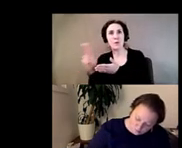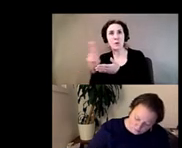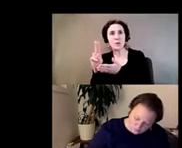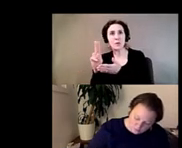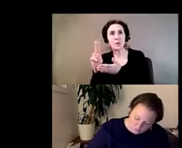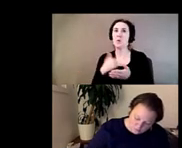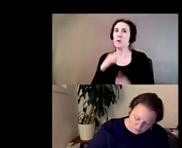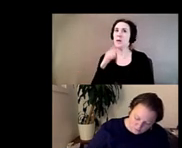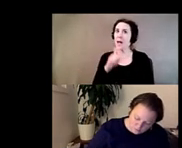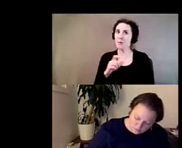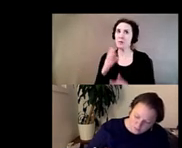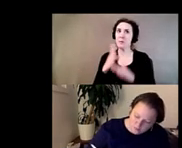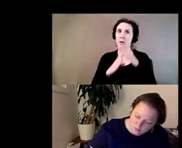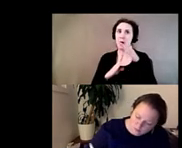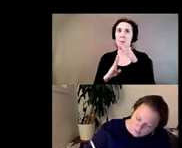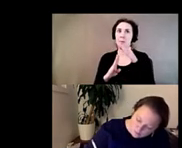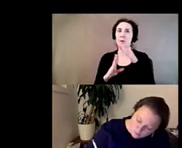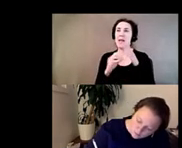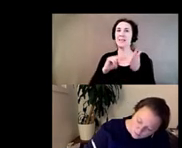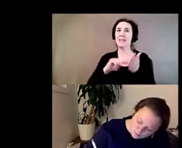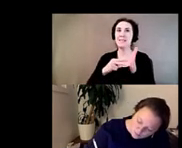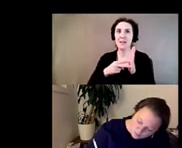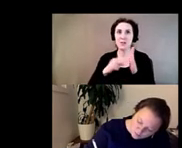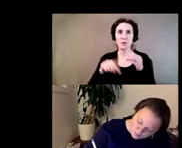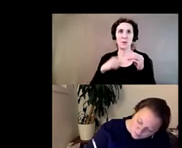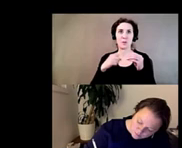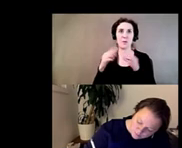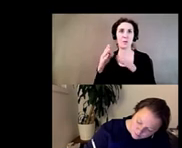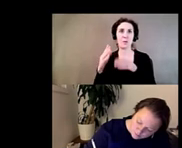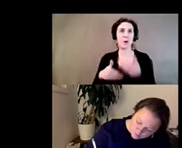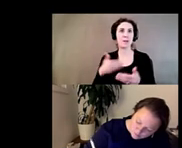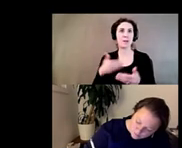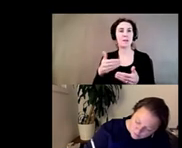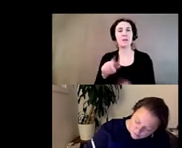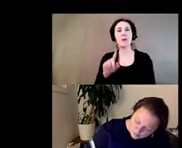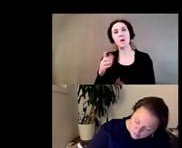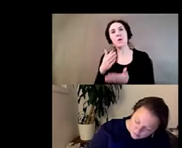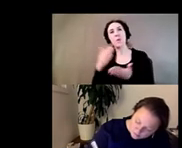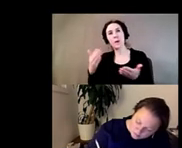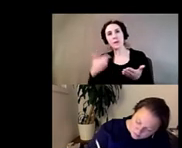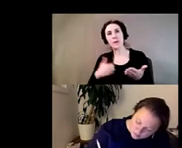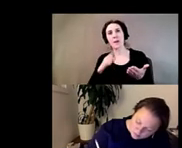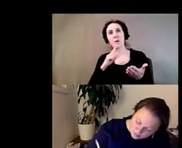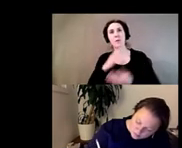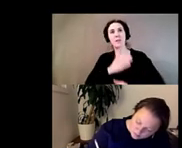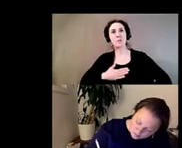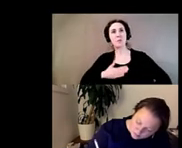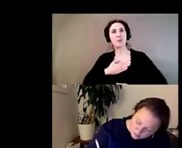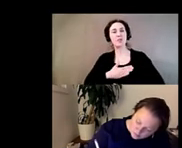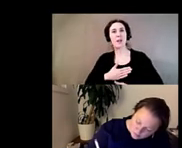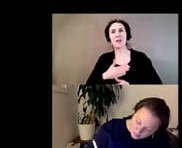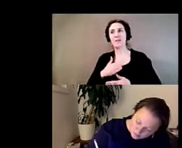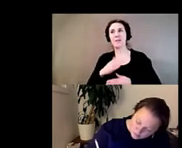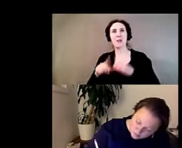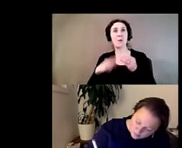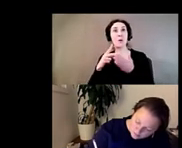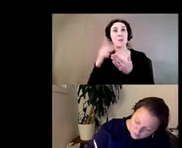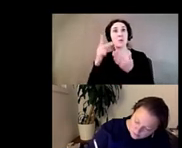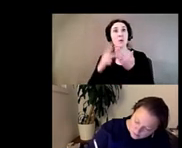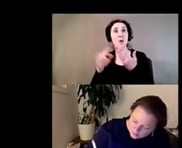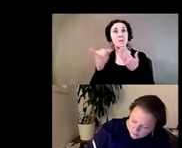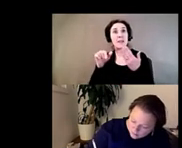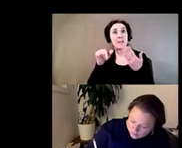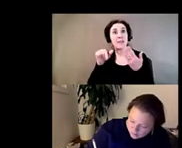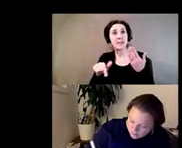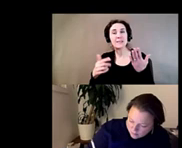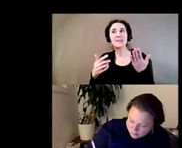um about that process so something i really appreciated about the programming about this is that i feel like it has done that level of